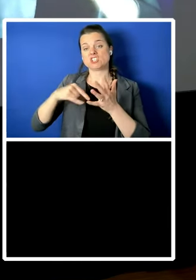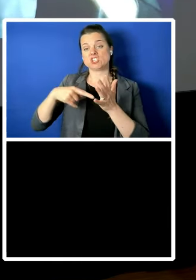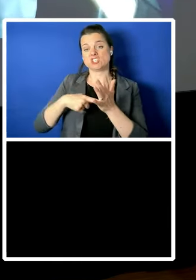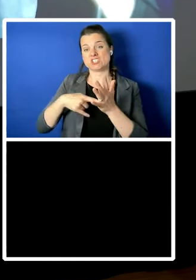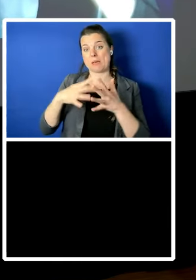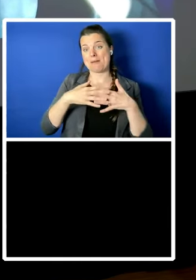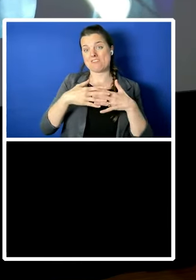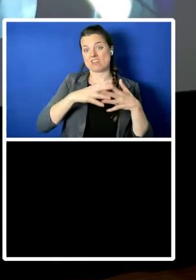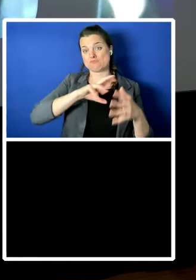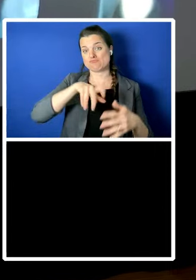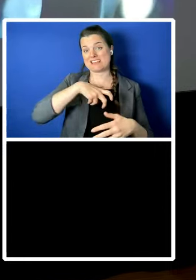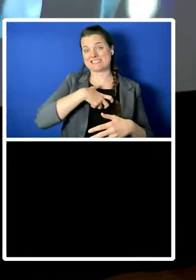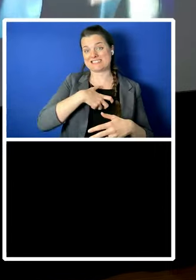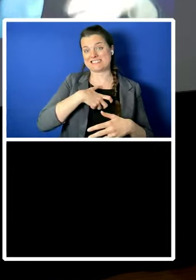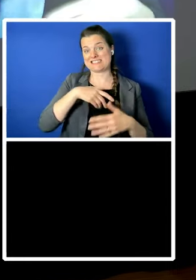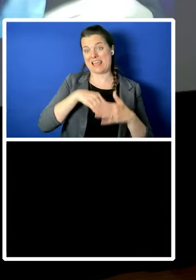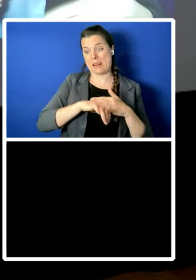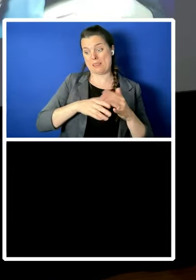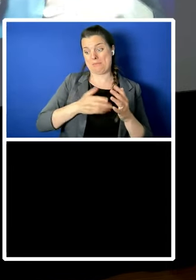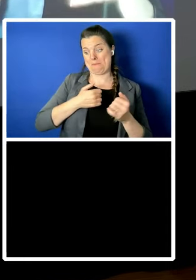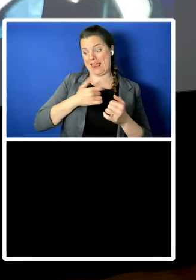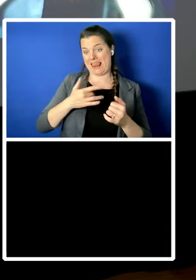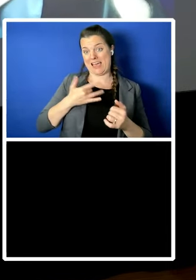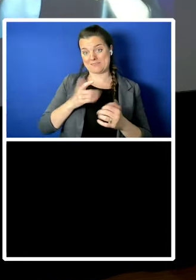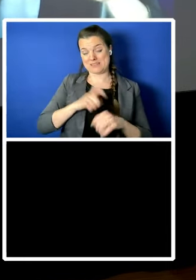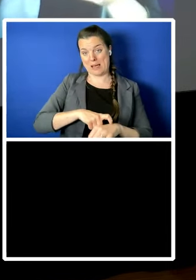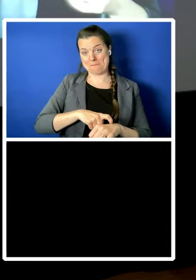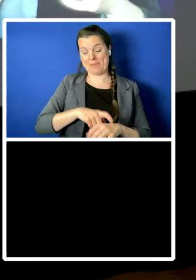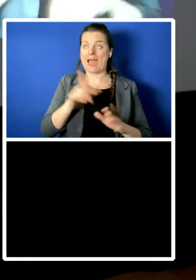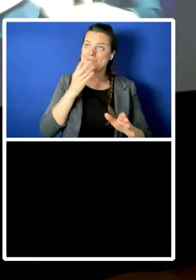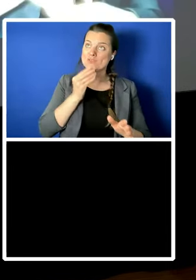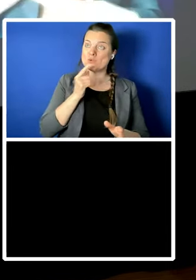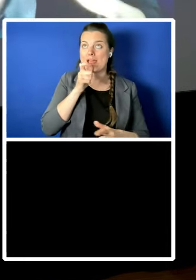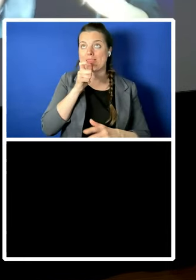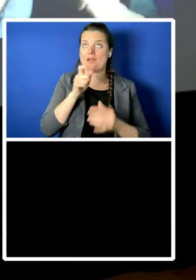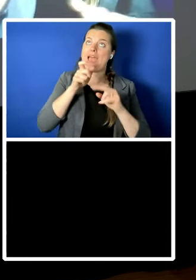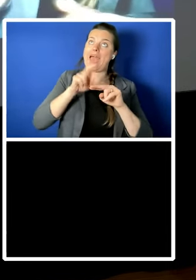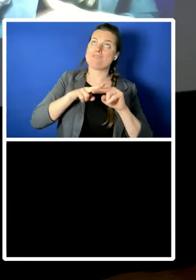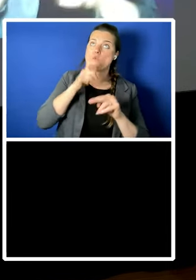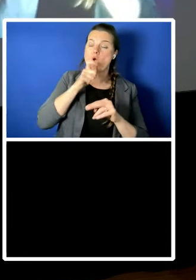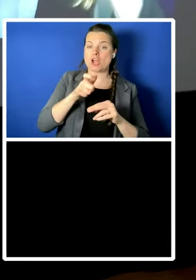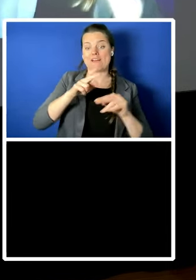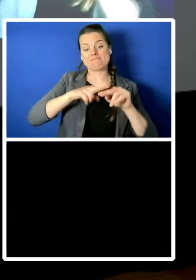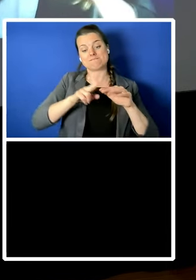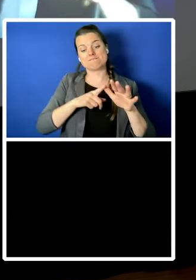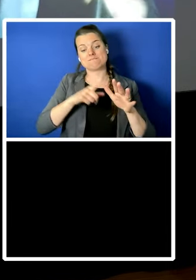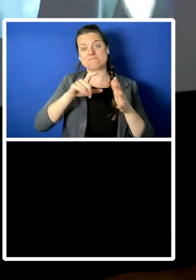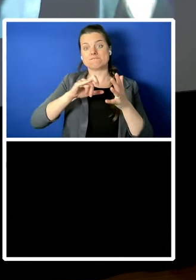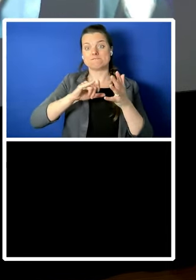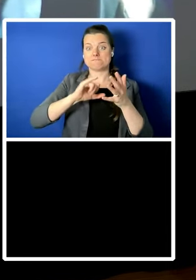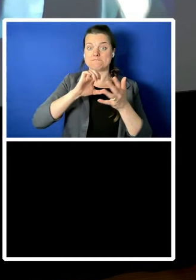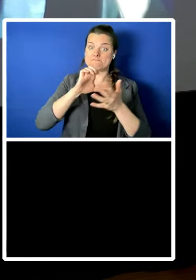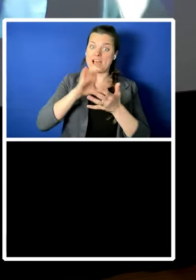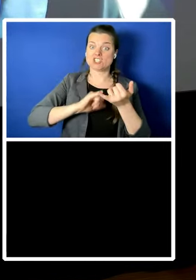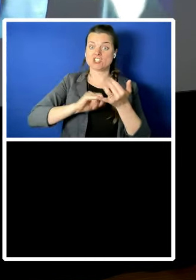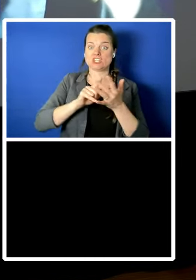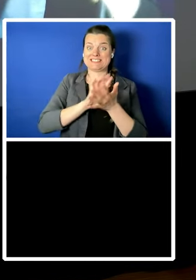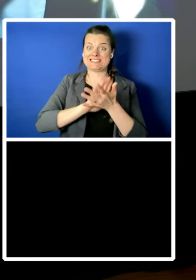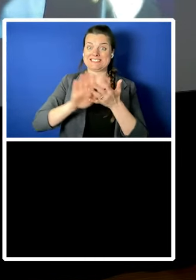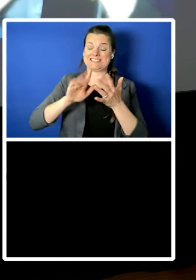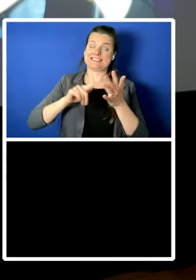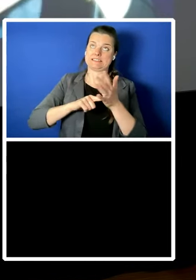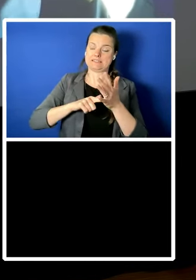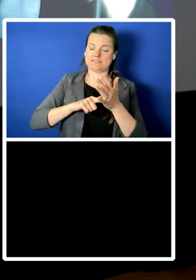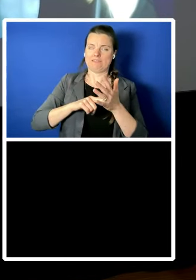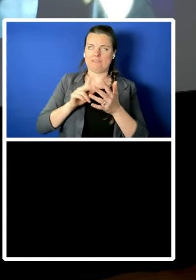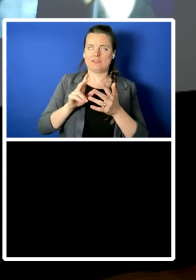the f word but i think i i think i can pretty much justify it in relation to um in relation to to